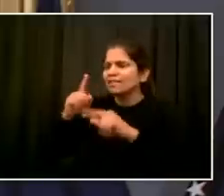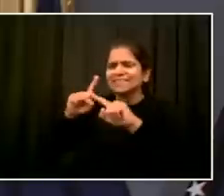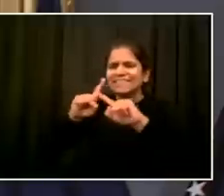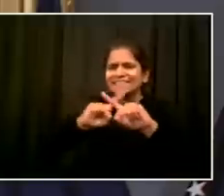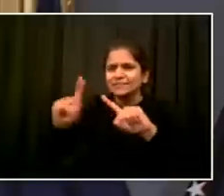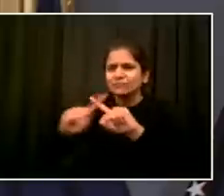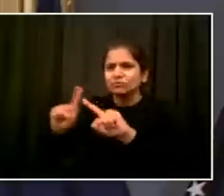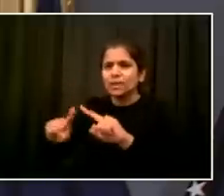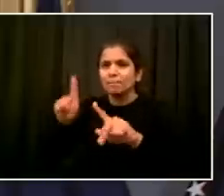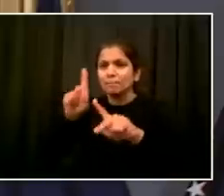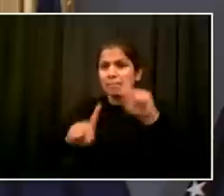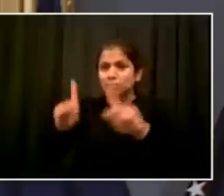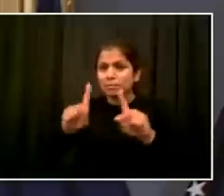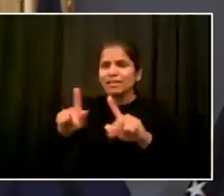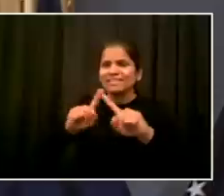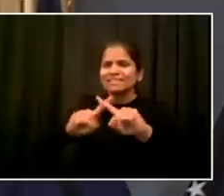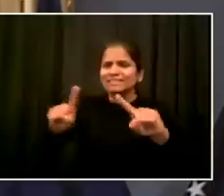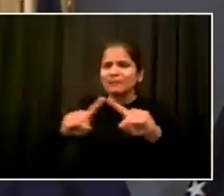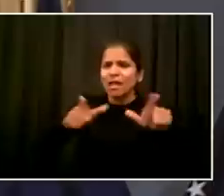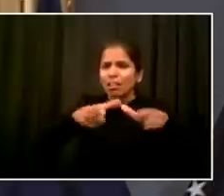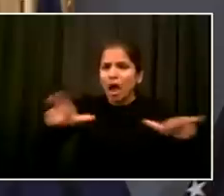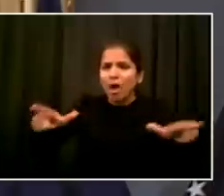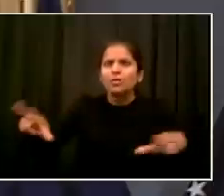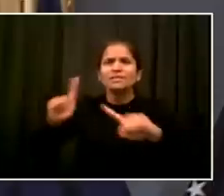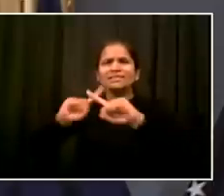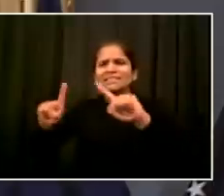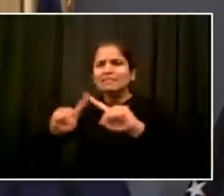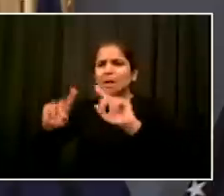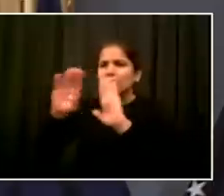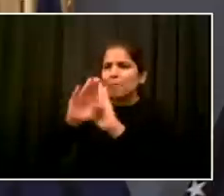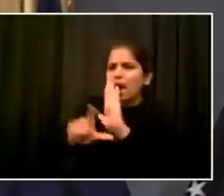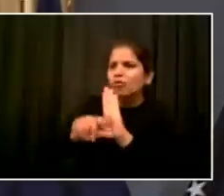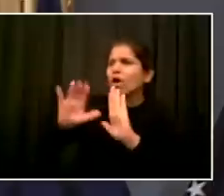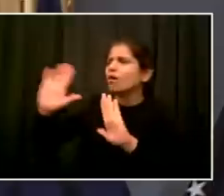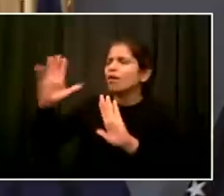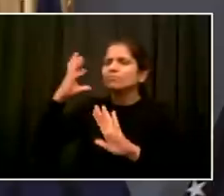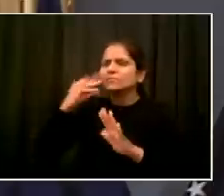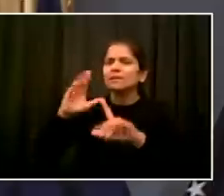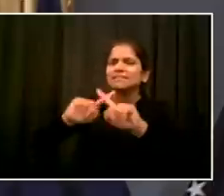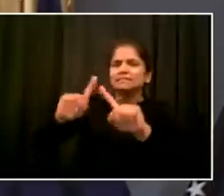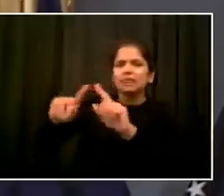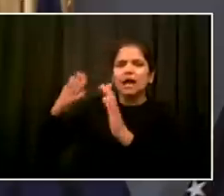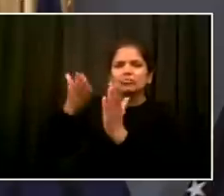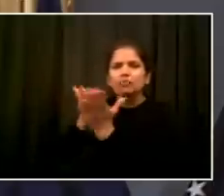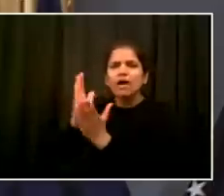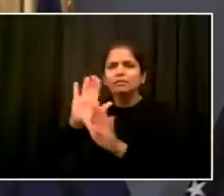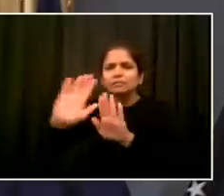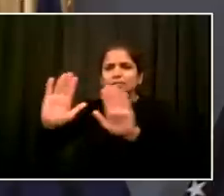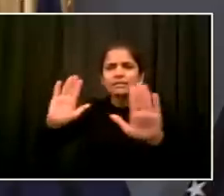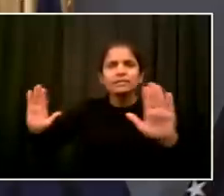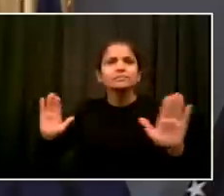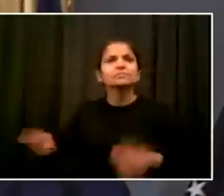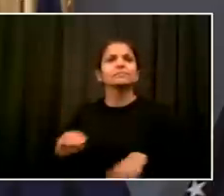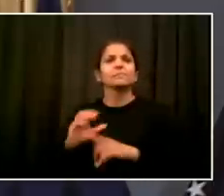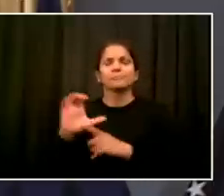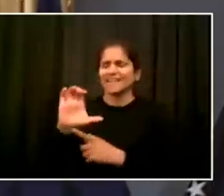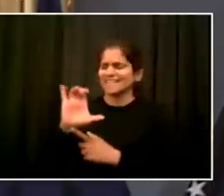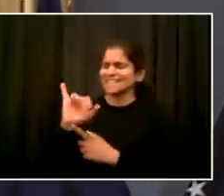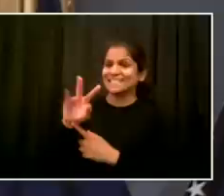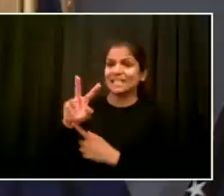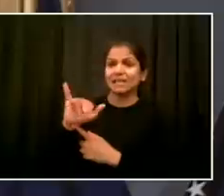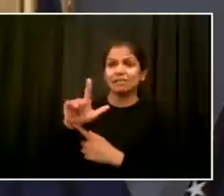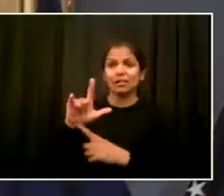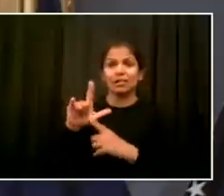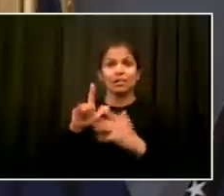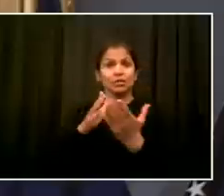civil rights and human rights. At the same time, he has a very deep understanding of the work of law enforcement from his time in the